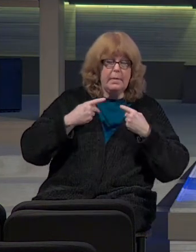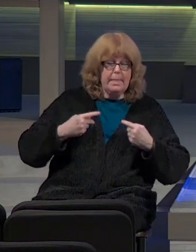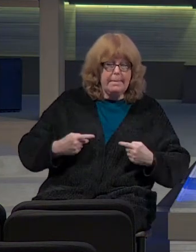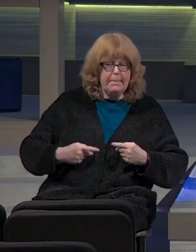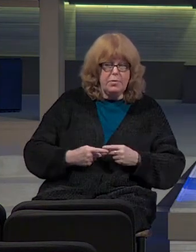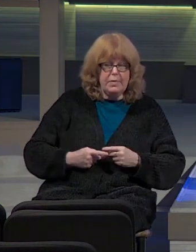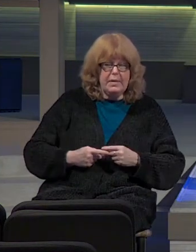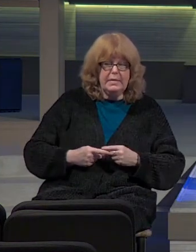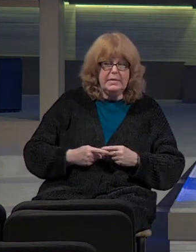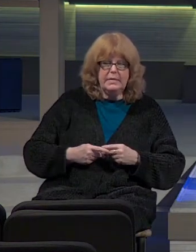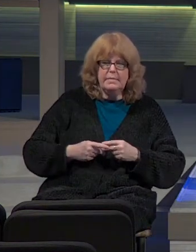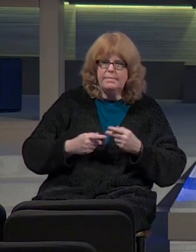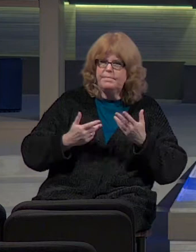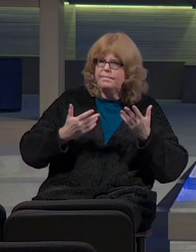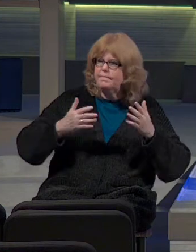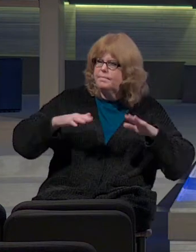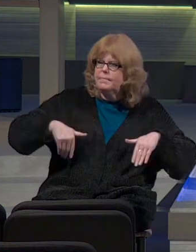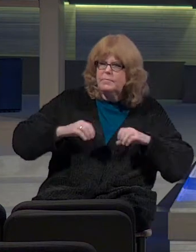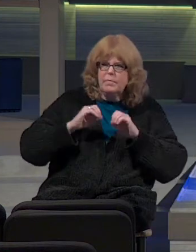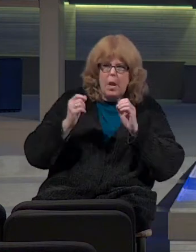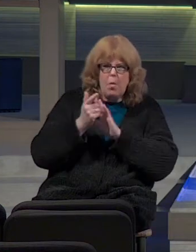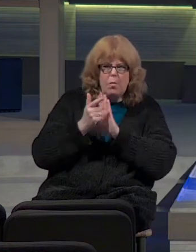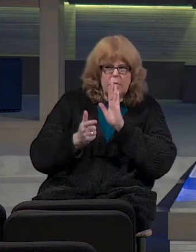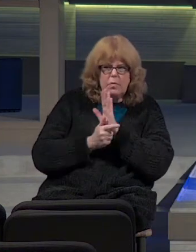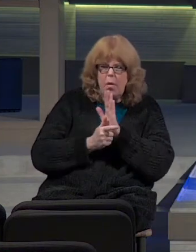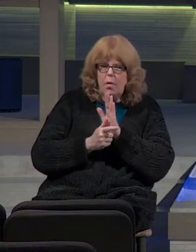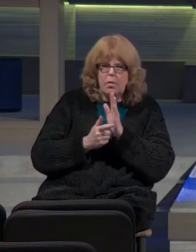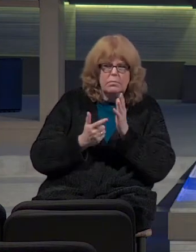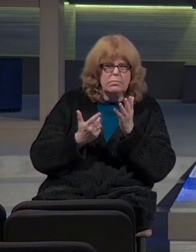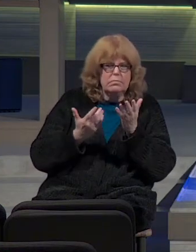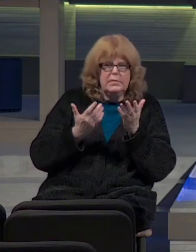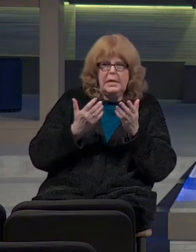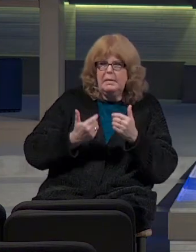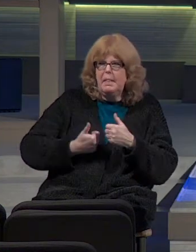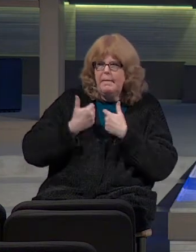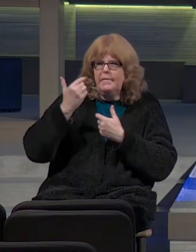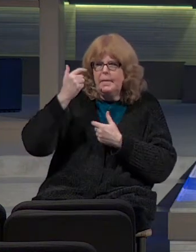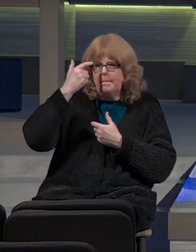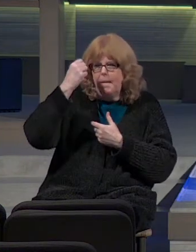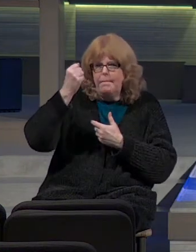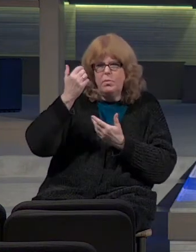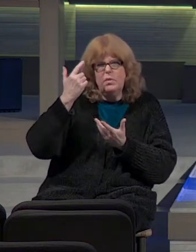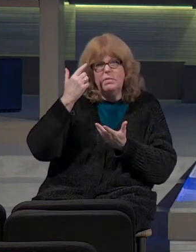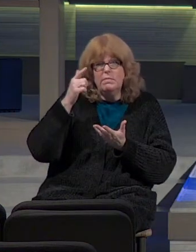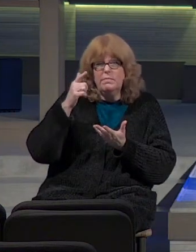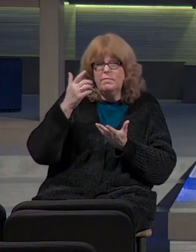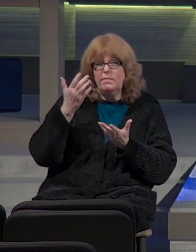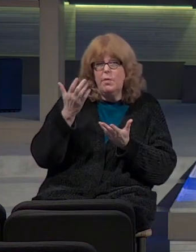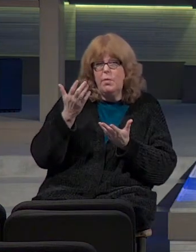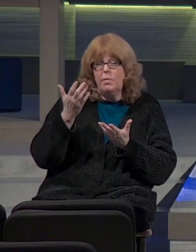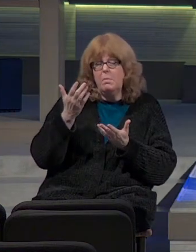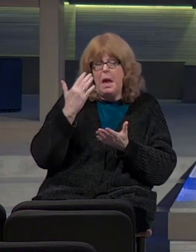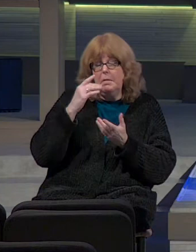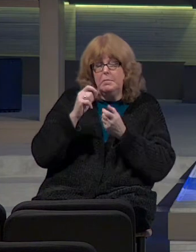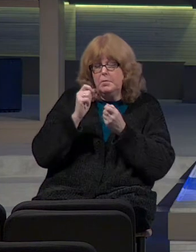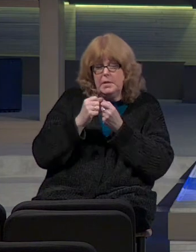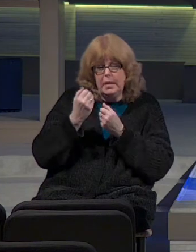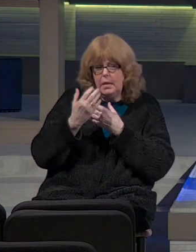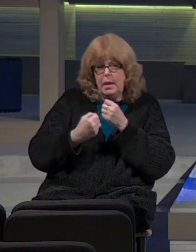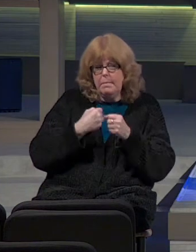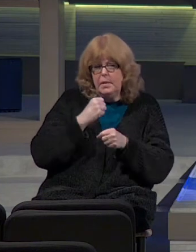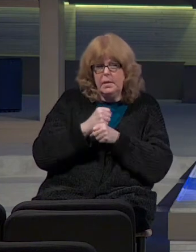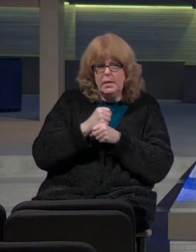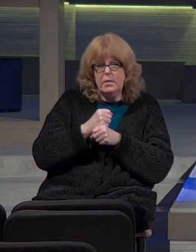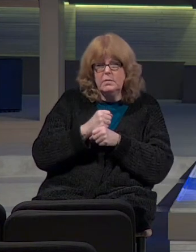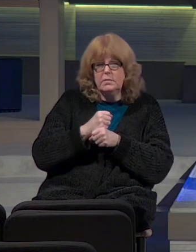haven't even had the book of the law in known memory for at least, I don't know exactly how many years,